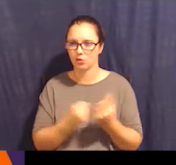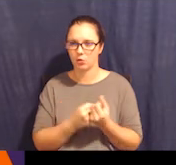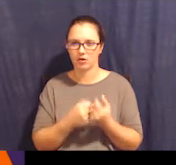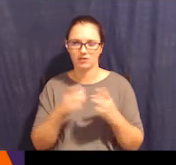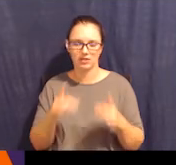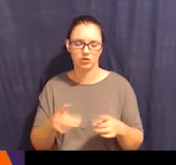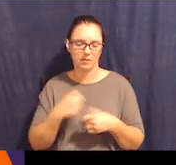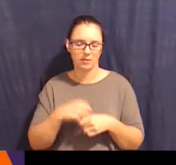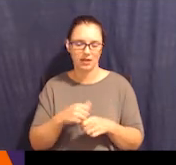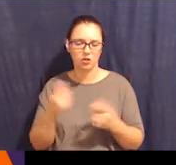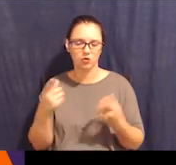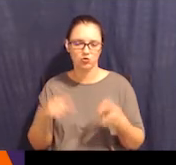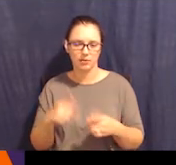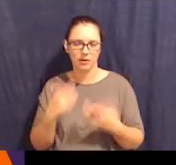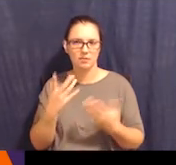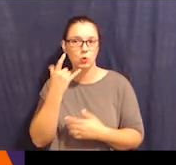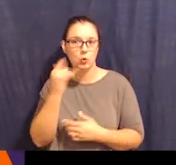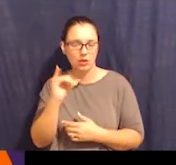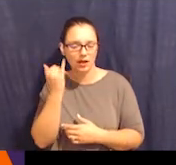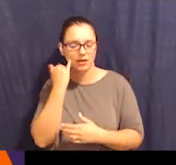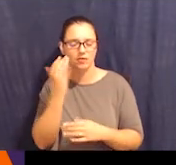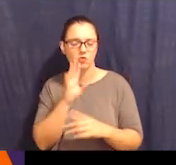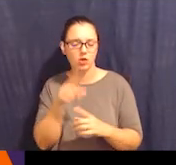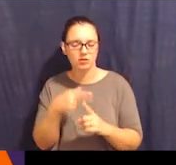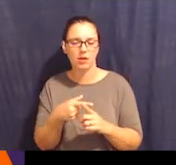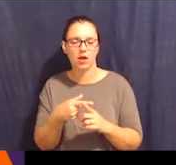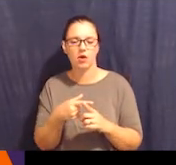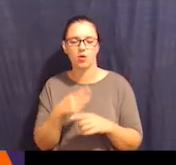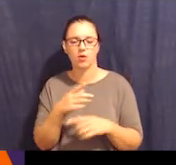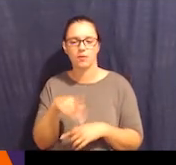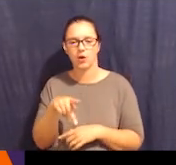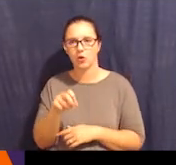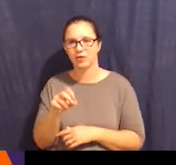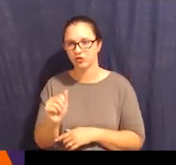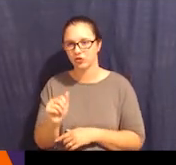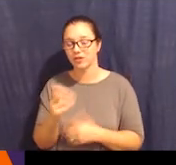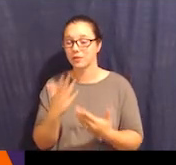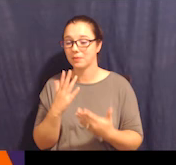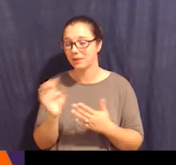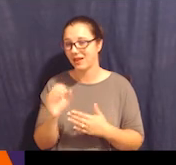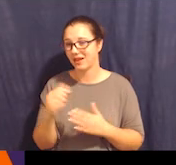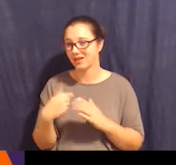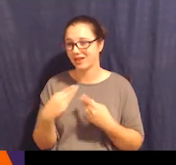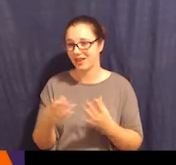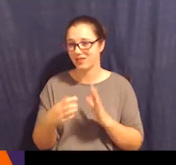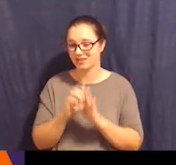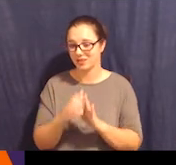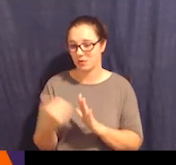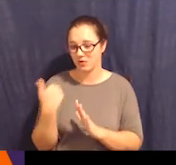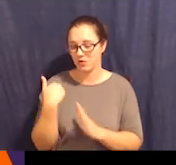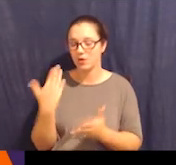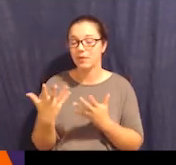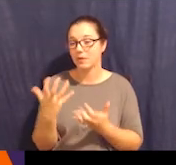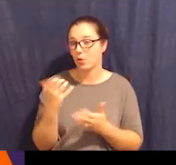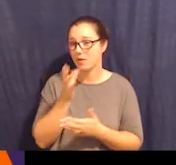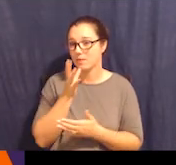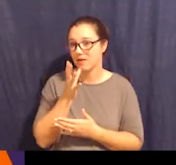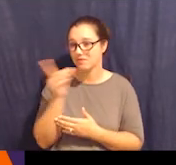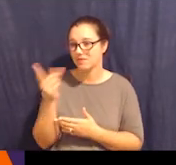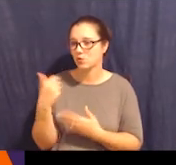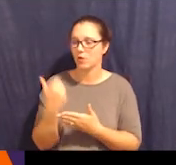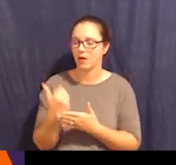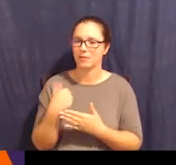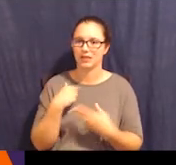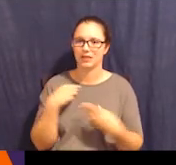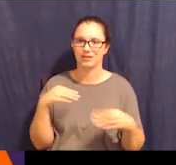maybe like I gave the example before, maybe I want my mom to help me sell my house. And so in addition to being my supporter for housing